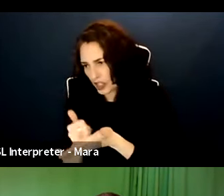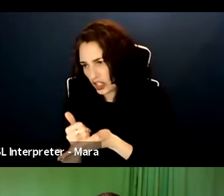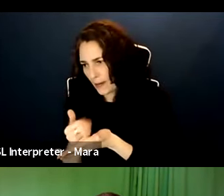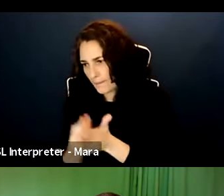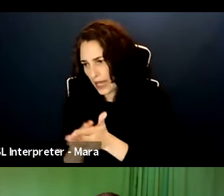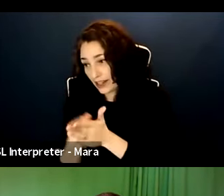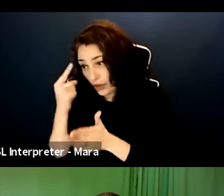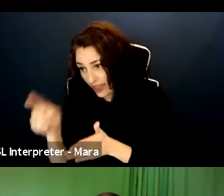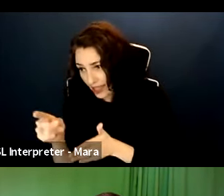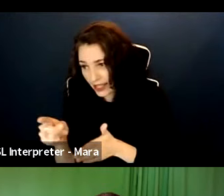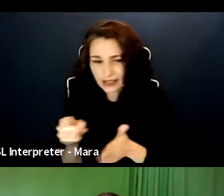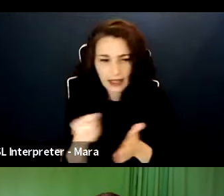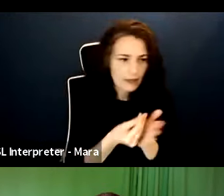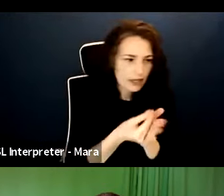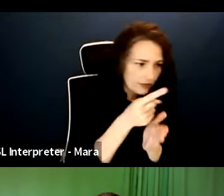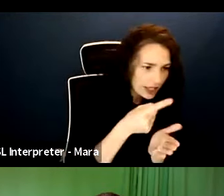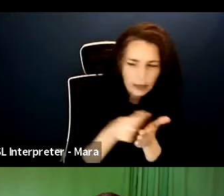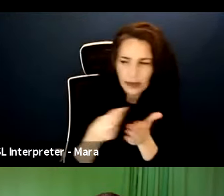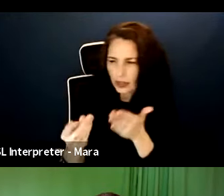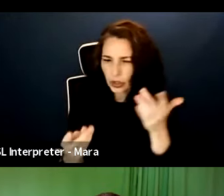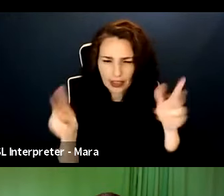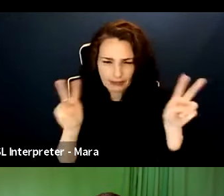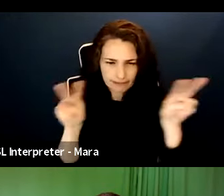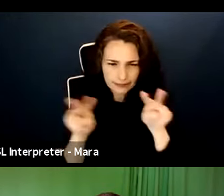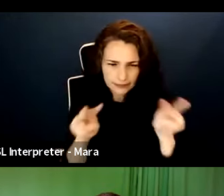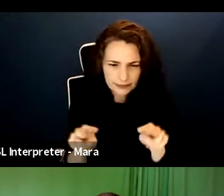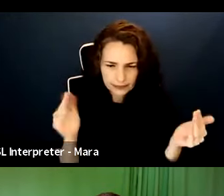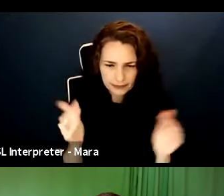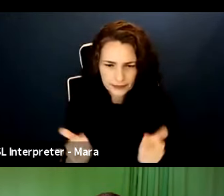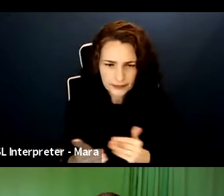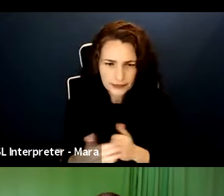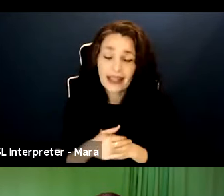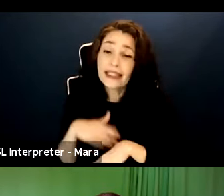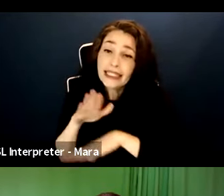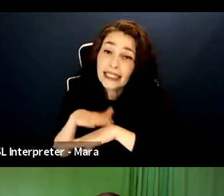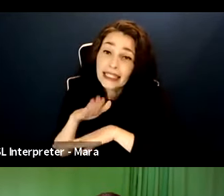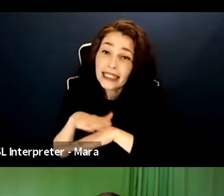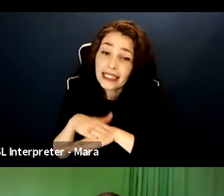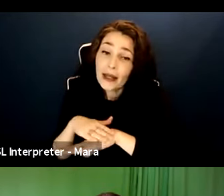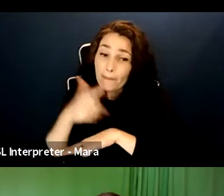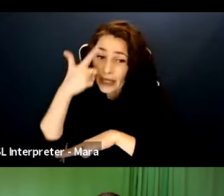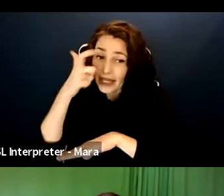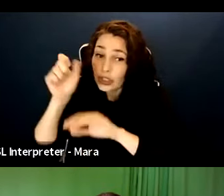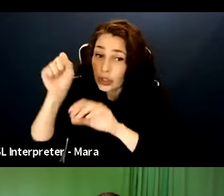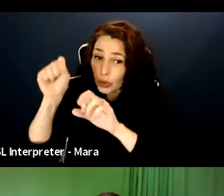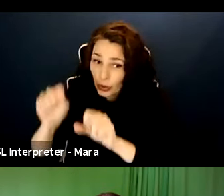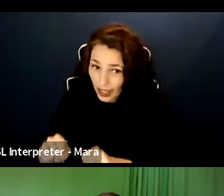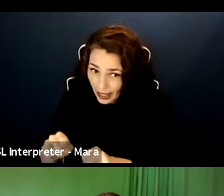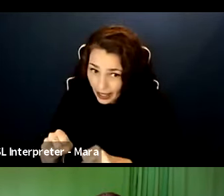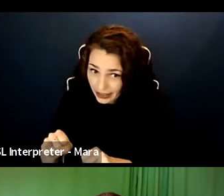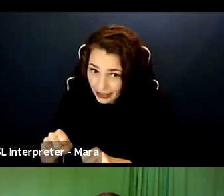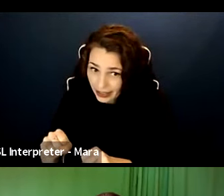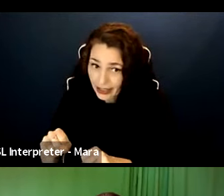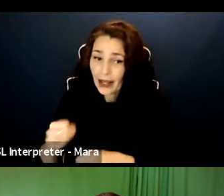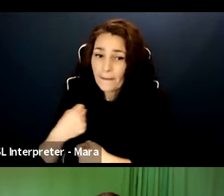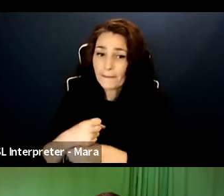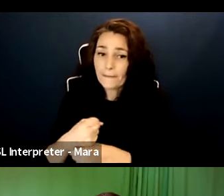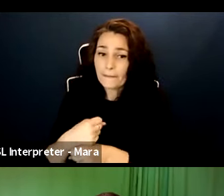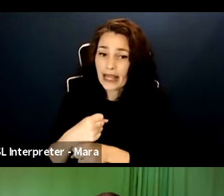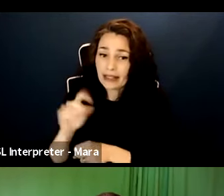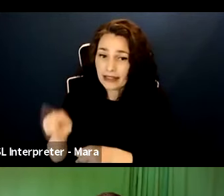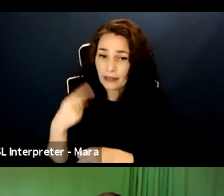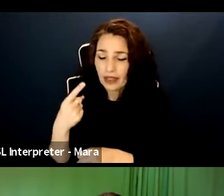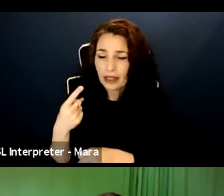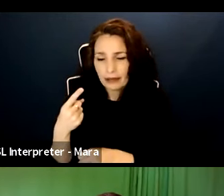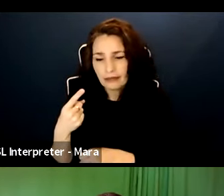Um, that said, I still will throw the caveat, uh, just because you can make something doesn't mean you shouldn't produce it. Well, uh, you always got to,